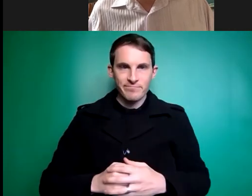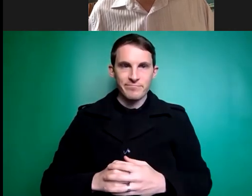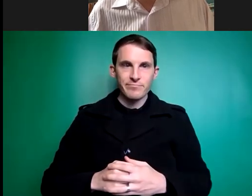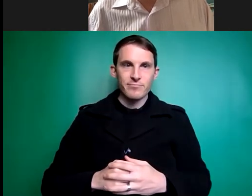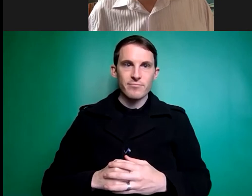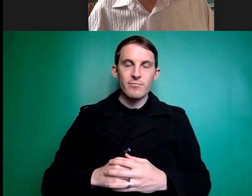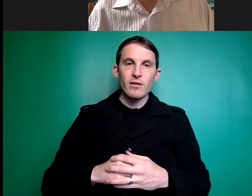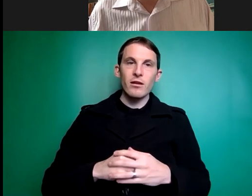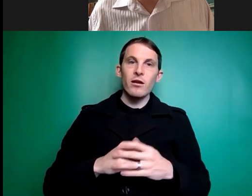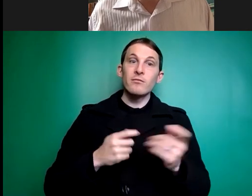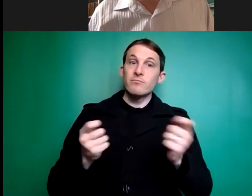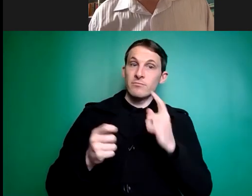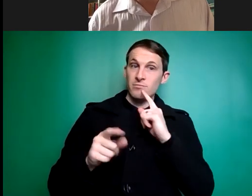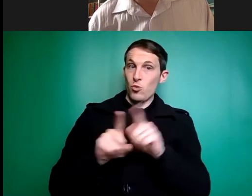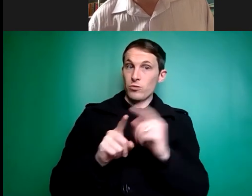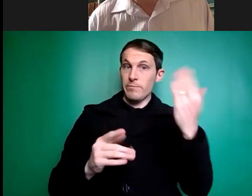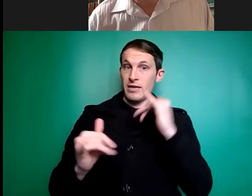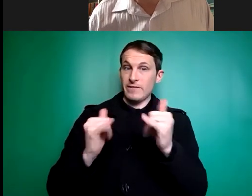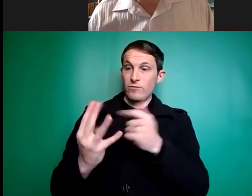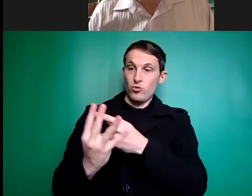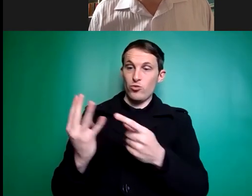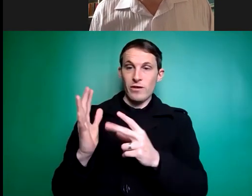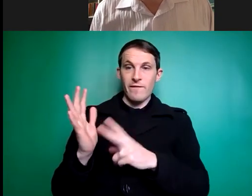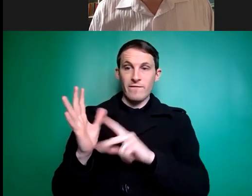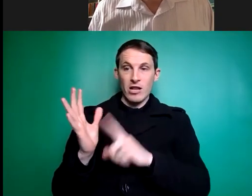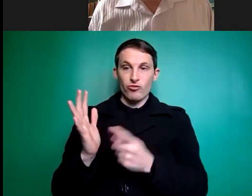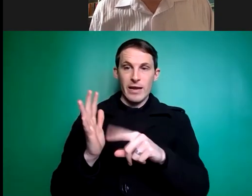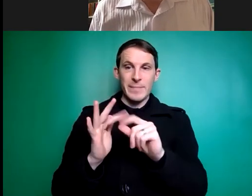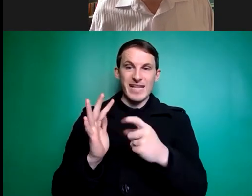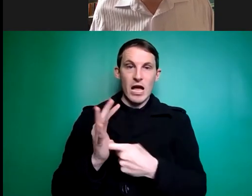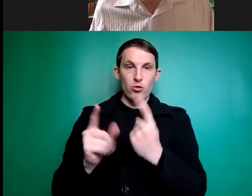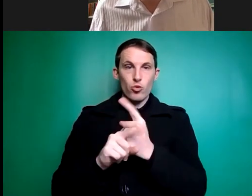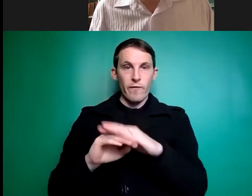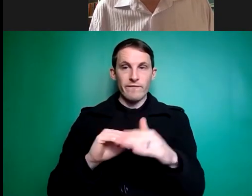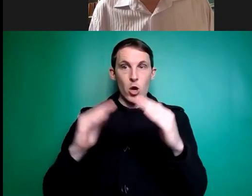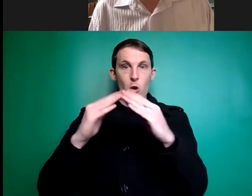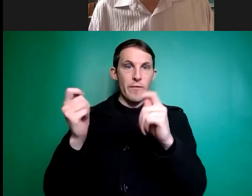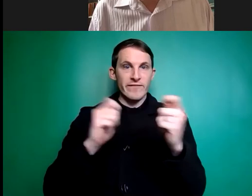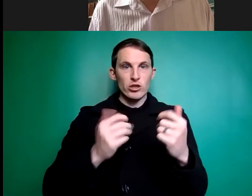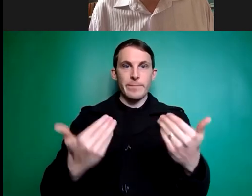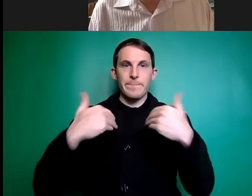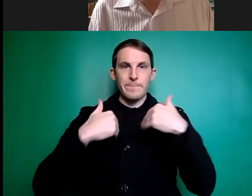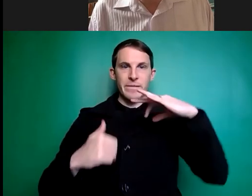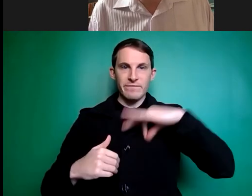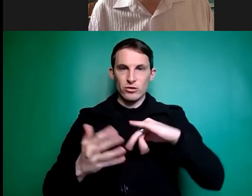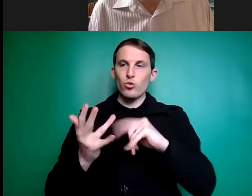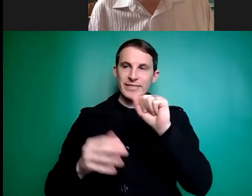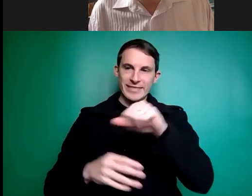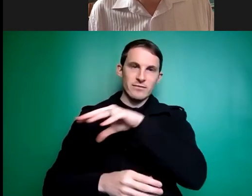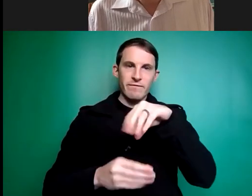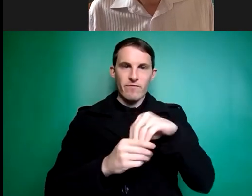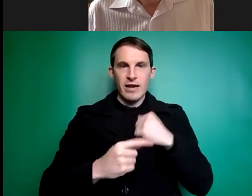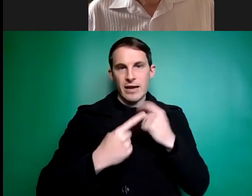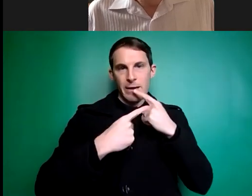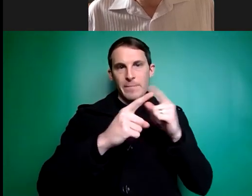about in their cases about um issues around home modifications i think so um yeah very much part of the campaign um i would have thought